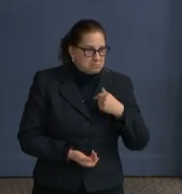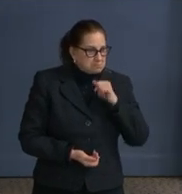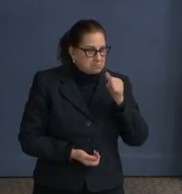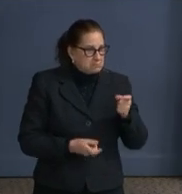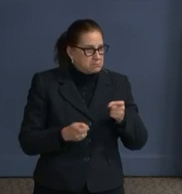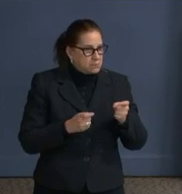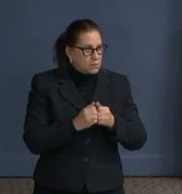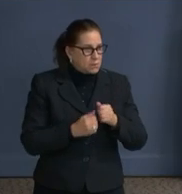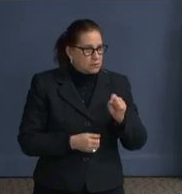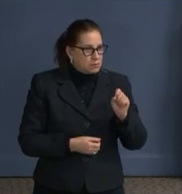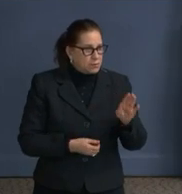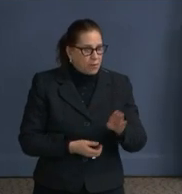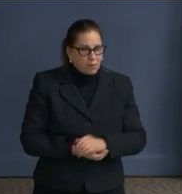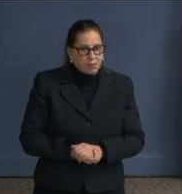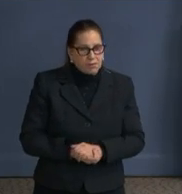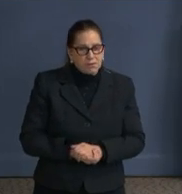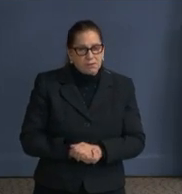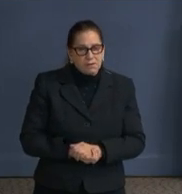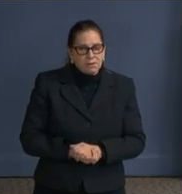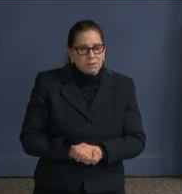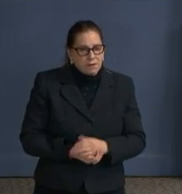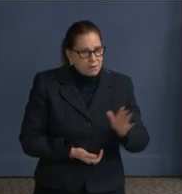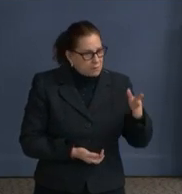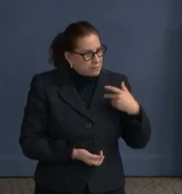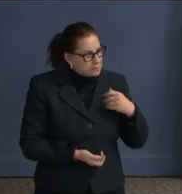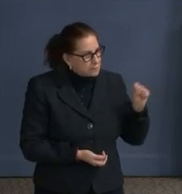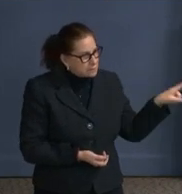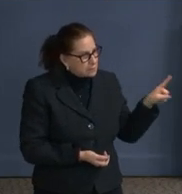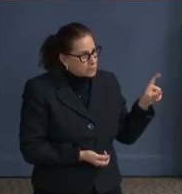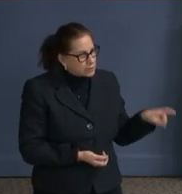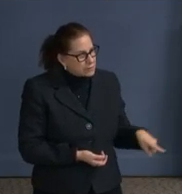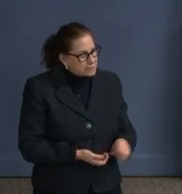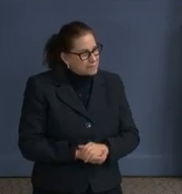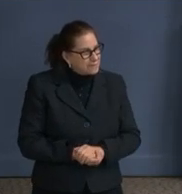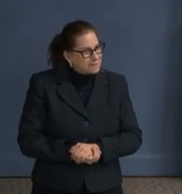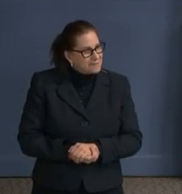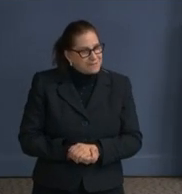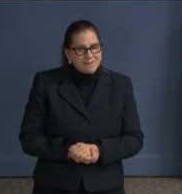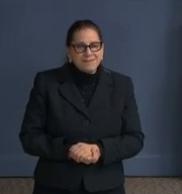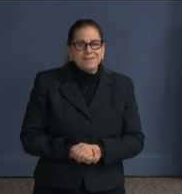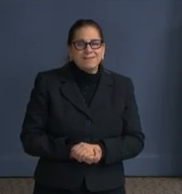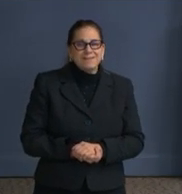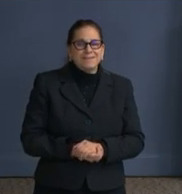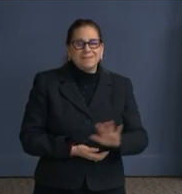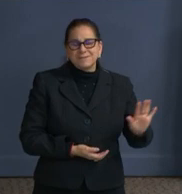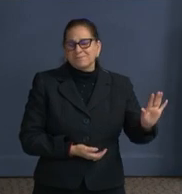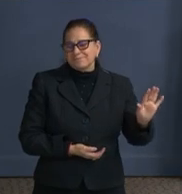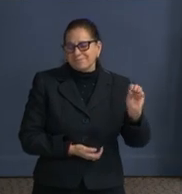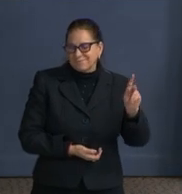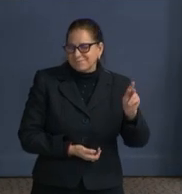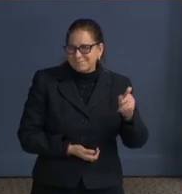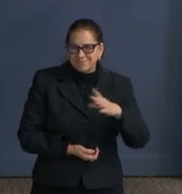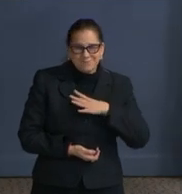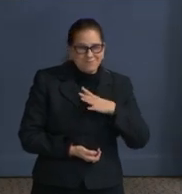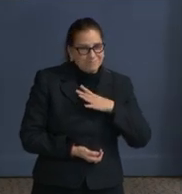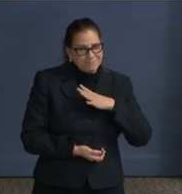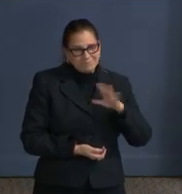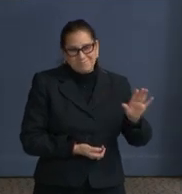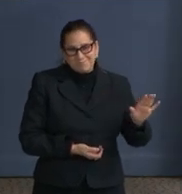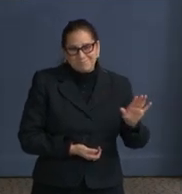I please? Yes. What's your question? Okay. Let me hear it. Well, Deputy, New Deputy Mayor,